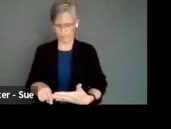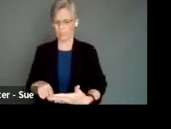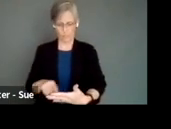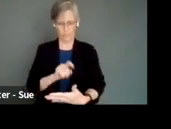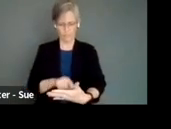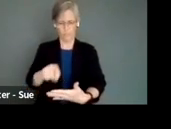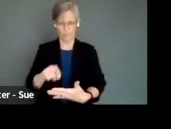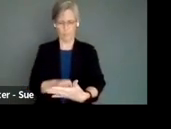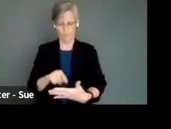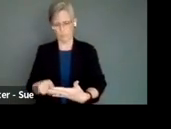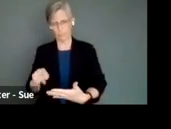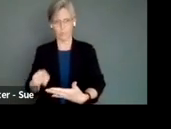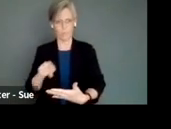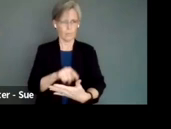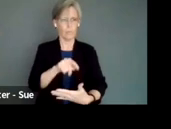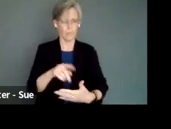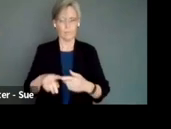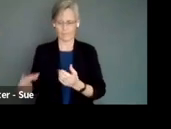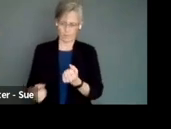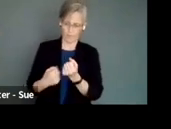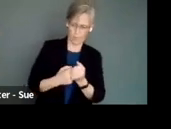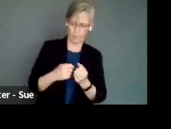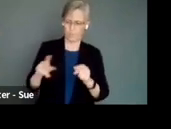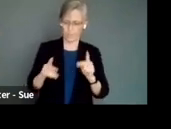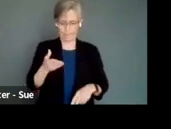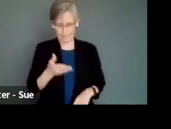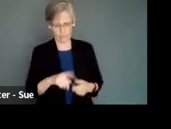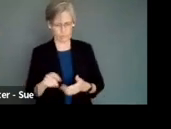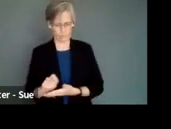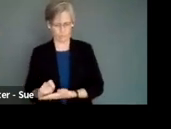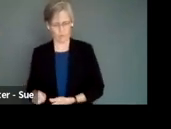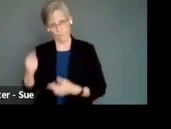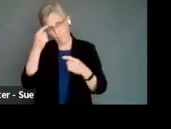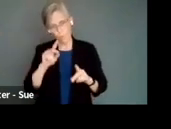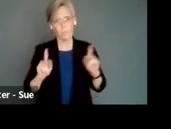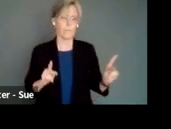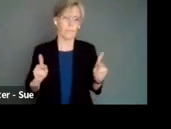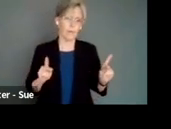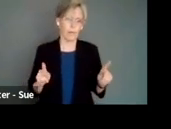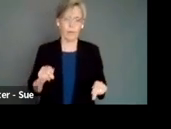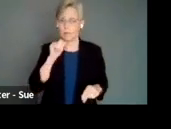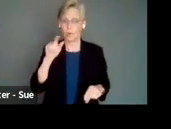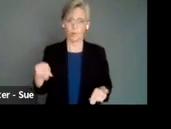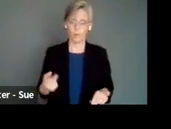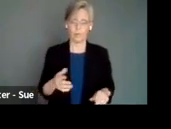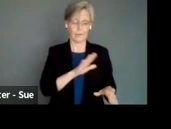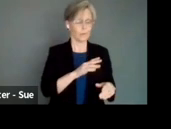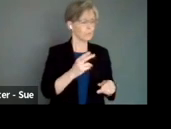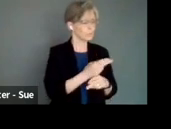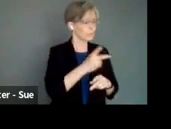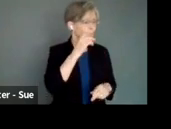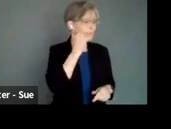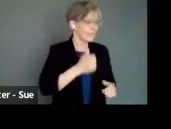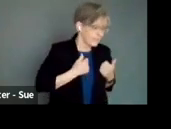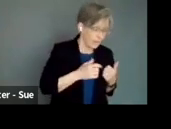some support care network people there to be taking notes for people. So it's not just aids to daily living, it's also support